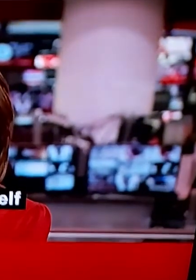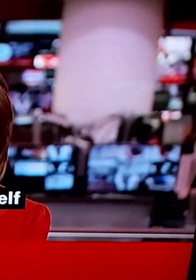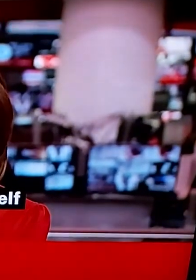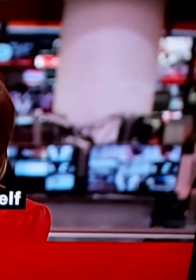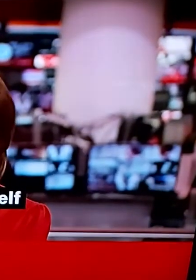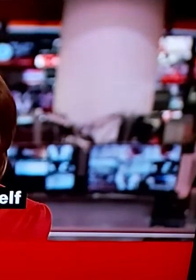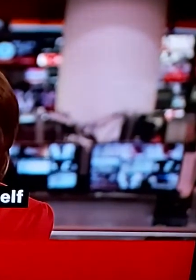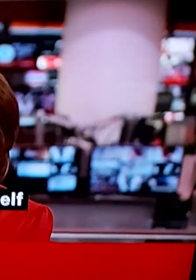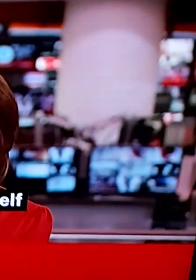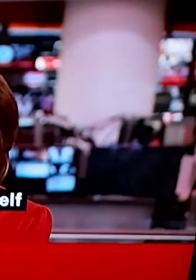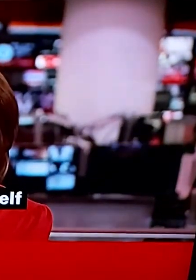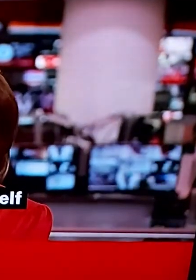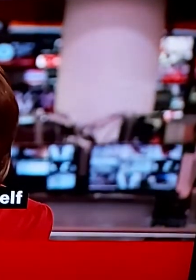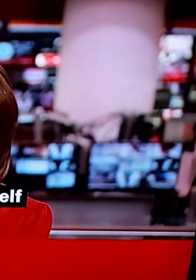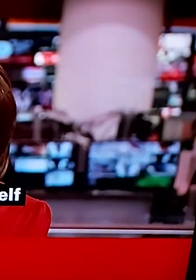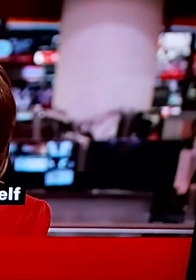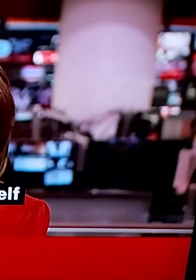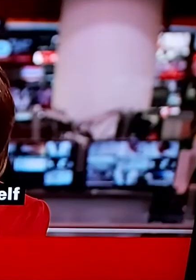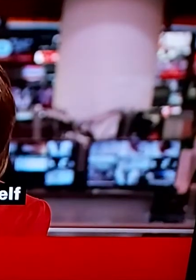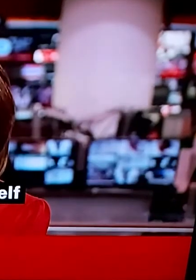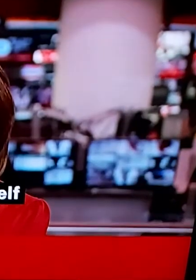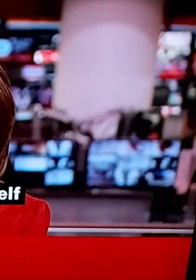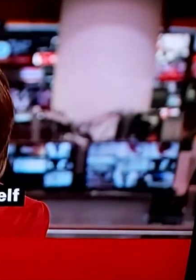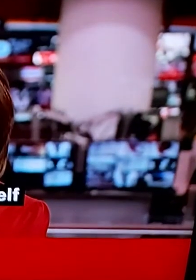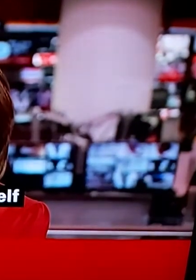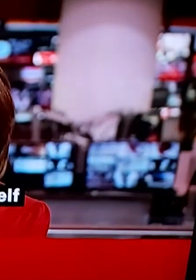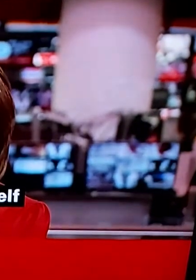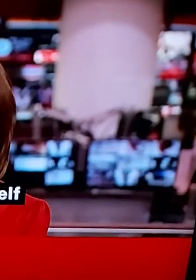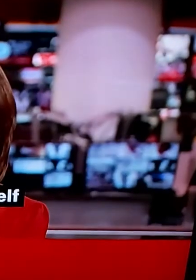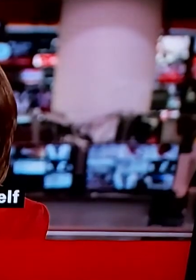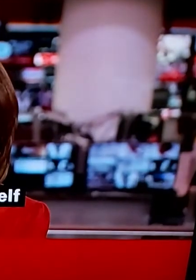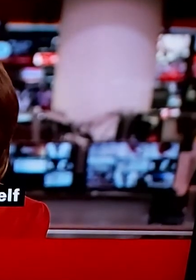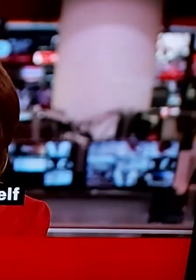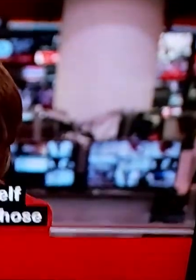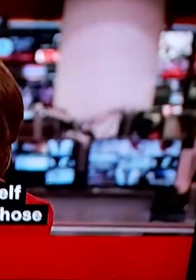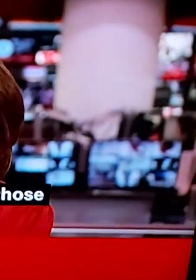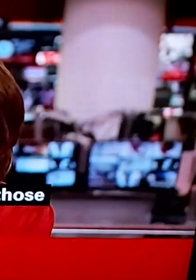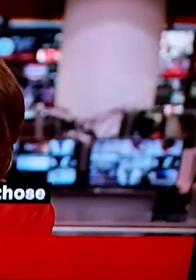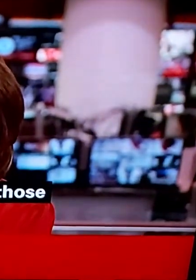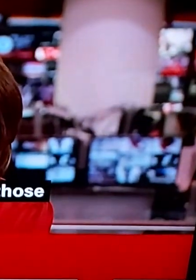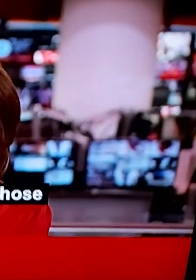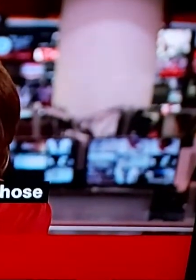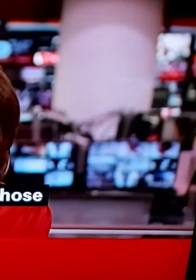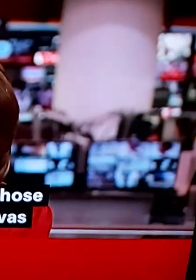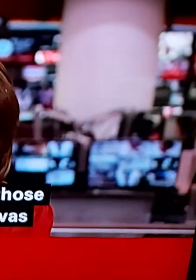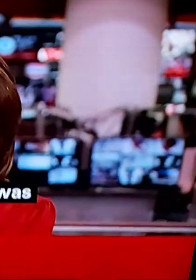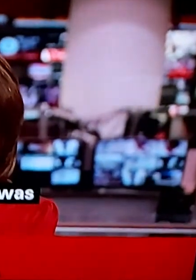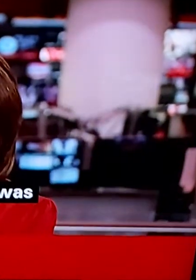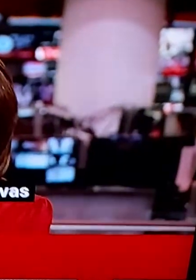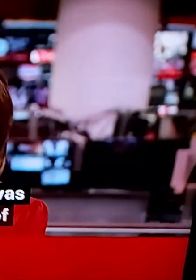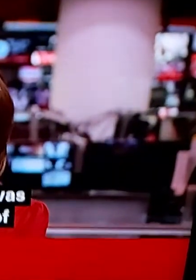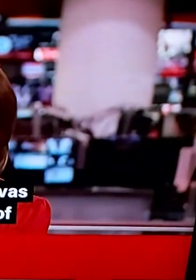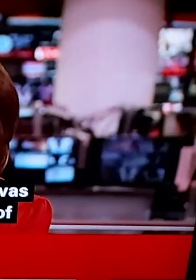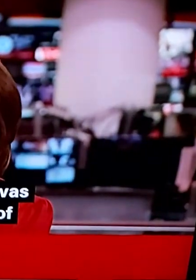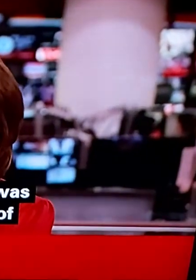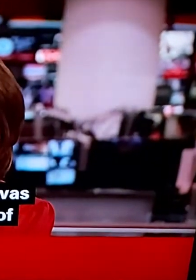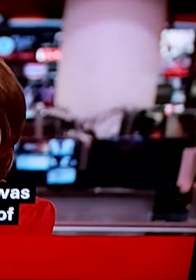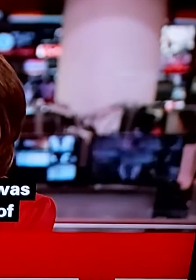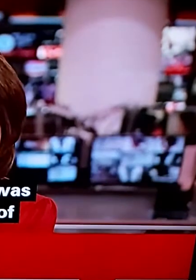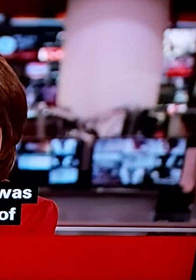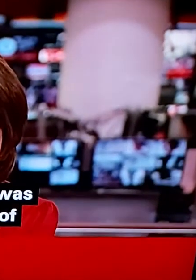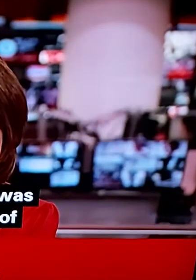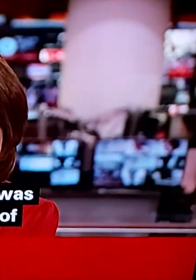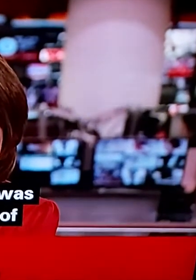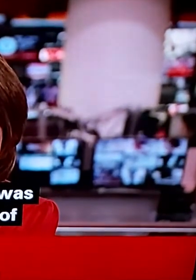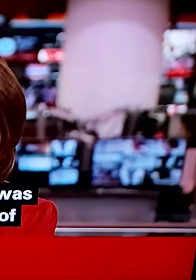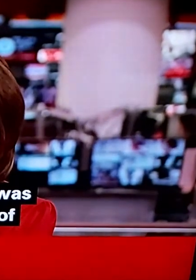government guidelines. That was after experiencing symptoms of coronavirus, but now Clarence House